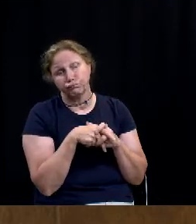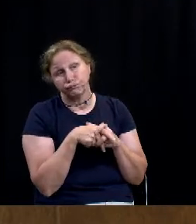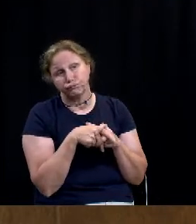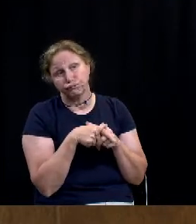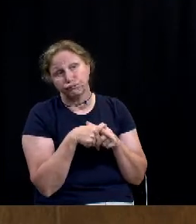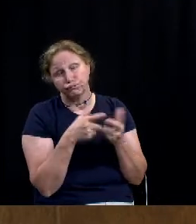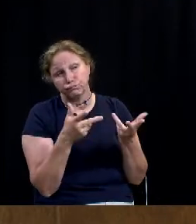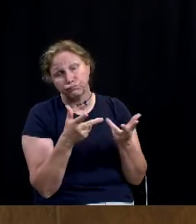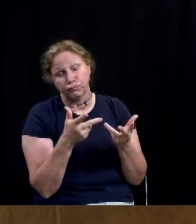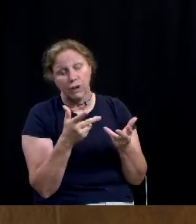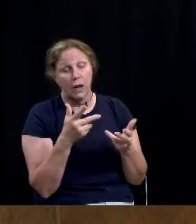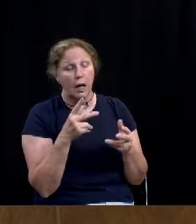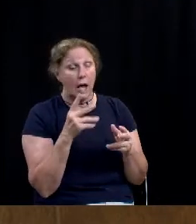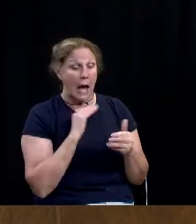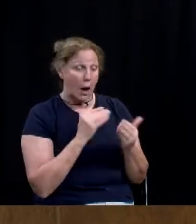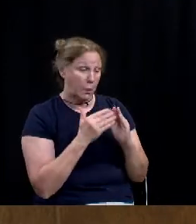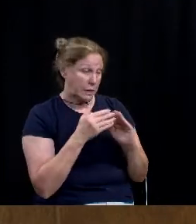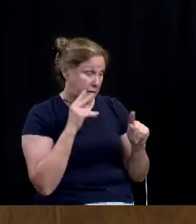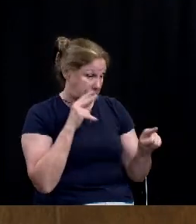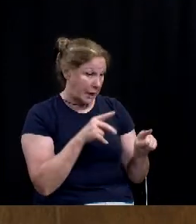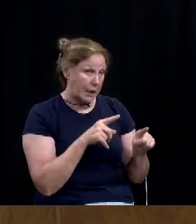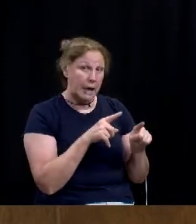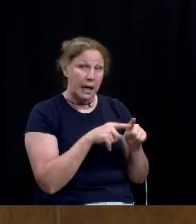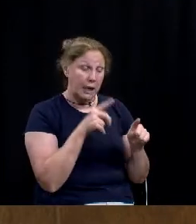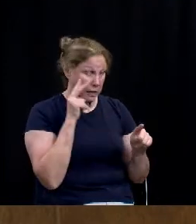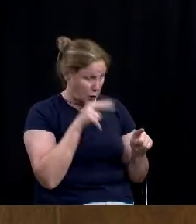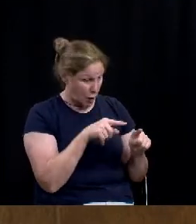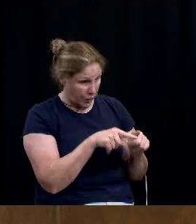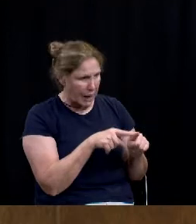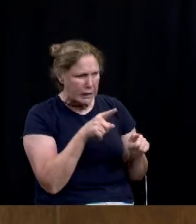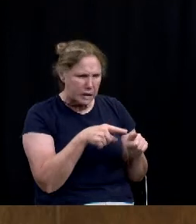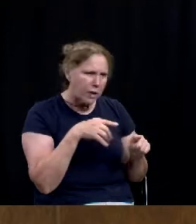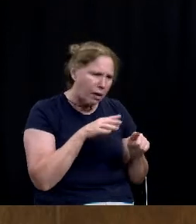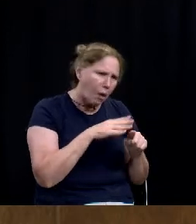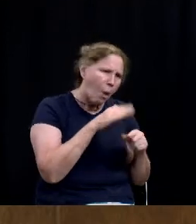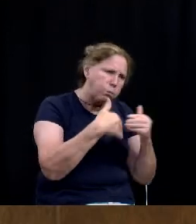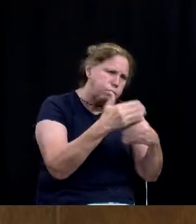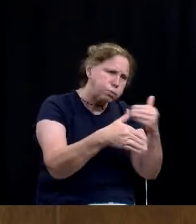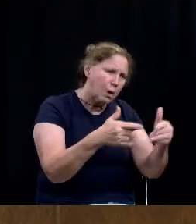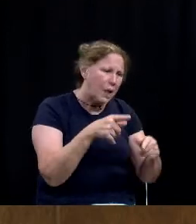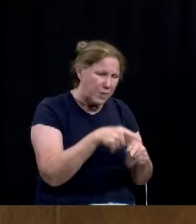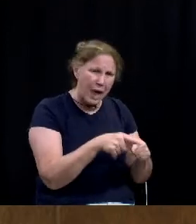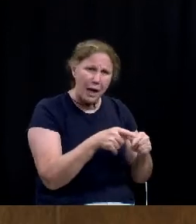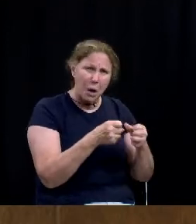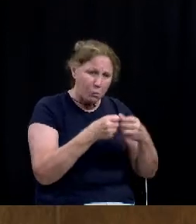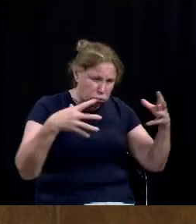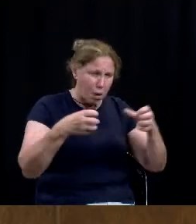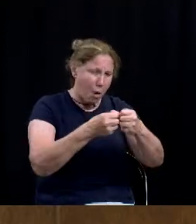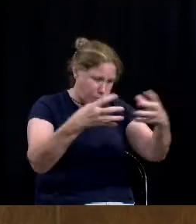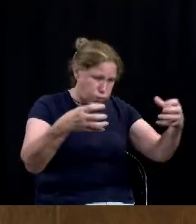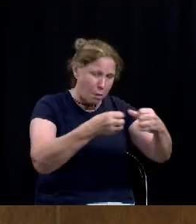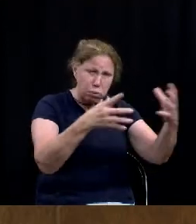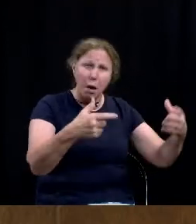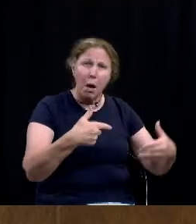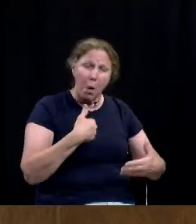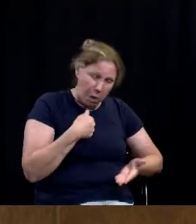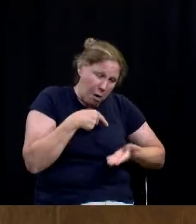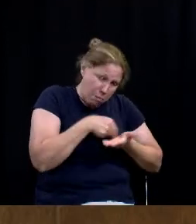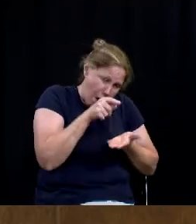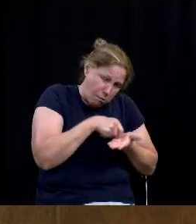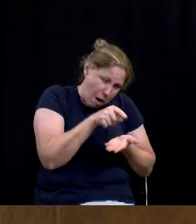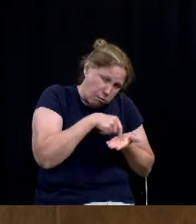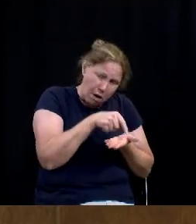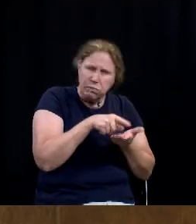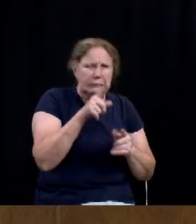our city and the trajectory that we're on and see, you know, there's no way to sustain this growth with the city footing the bill for every infrastructure cost